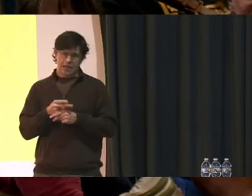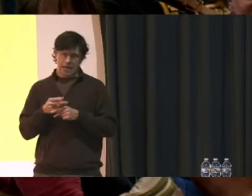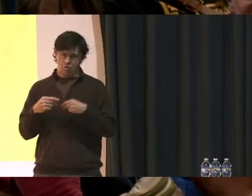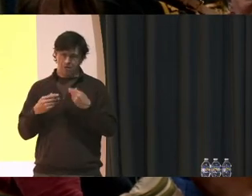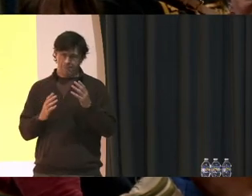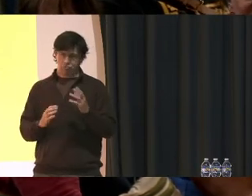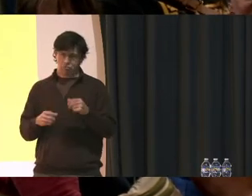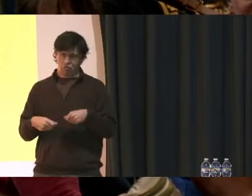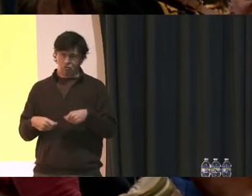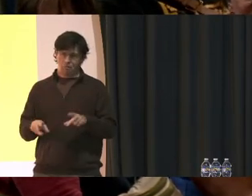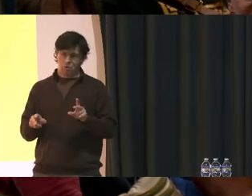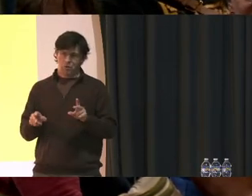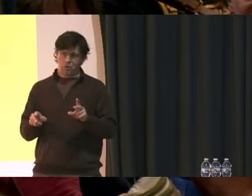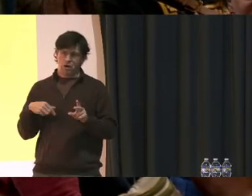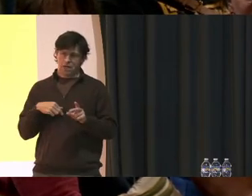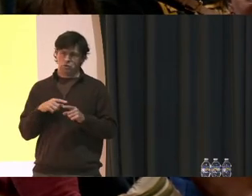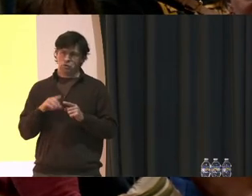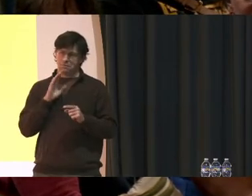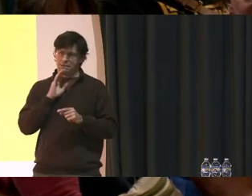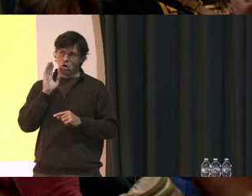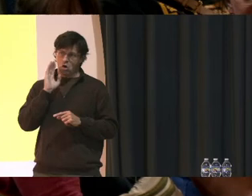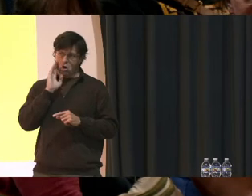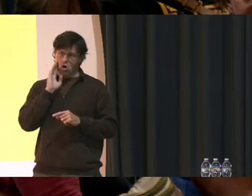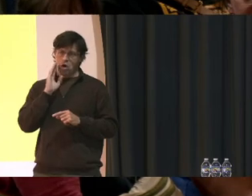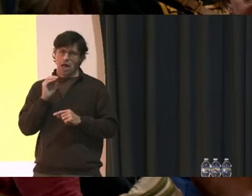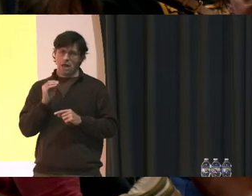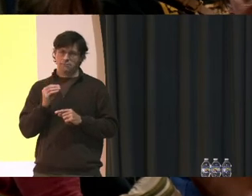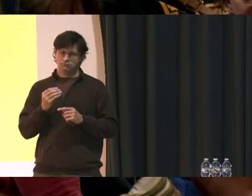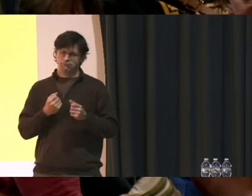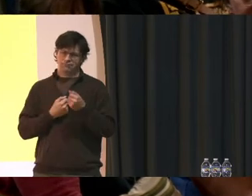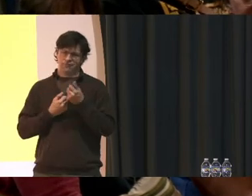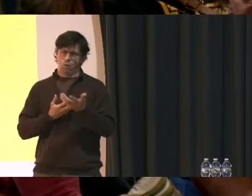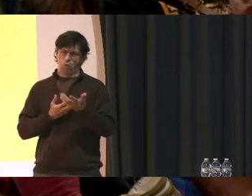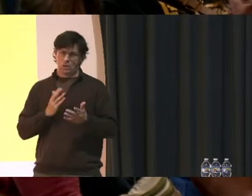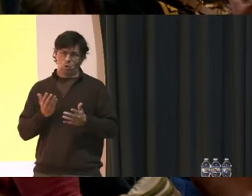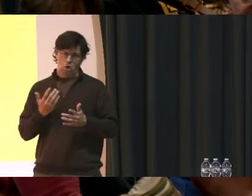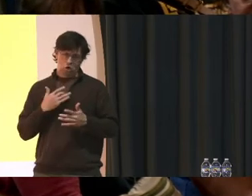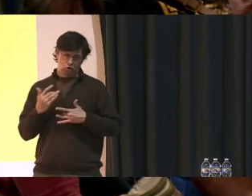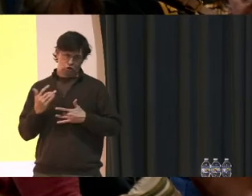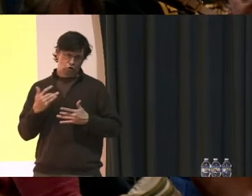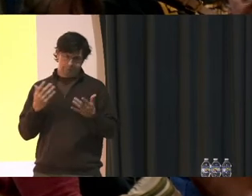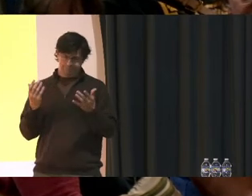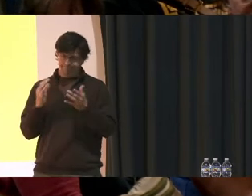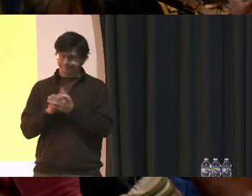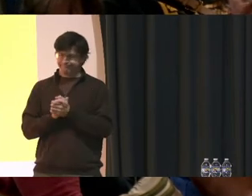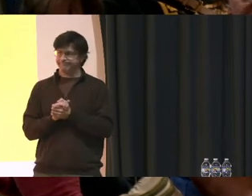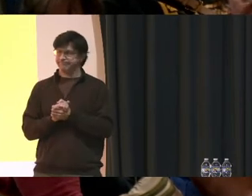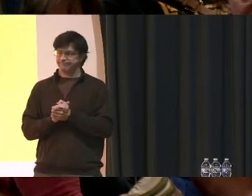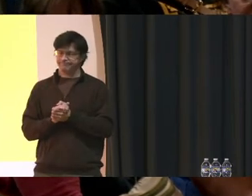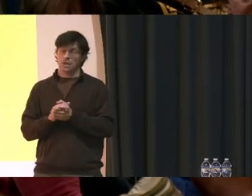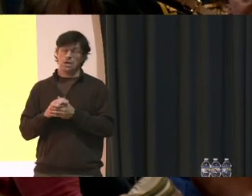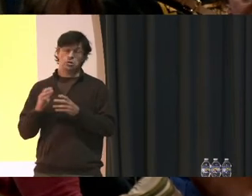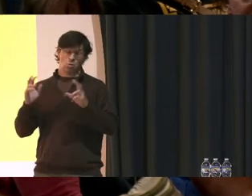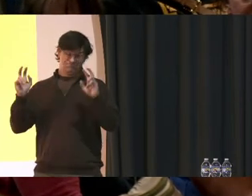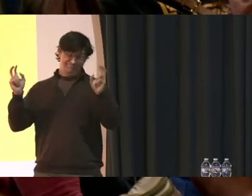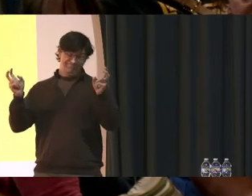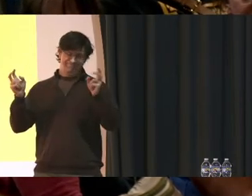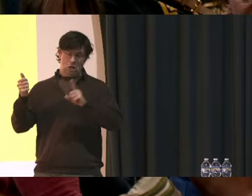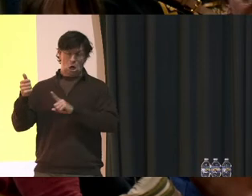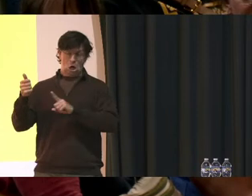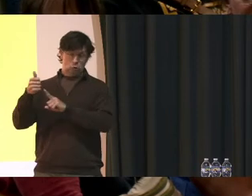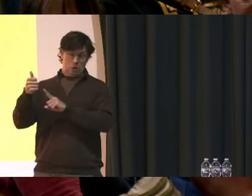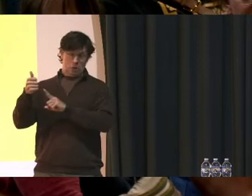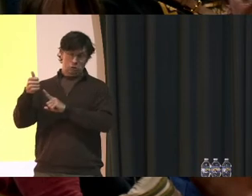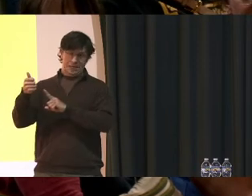opportunity just for us to be heard and voice our concerns. With that being said, transportation is my